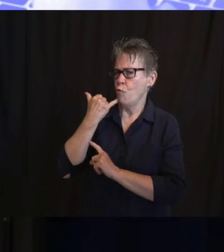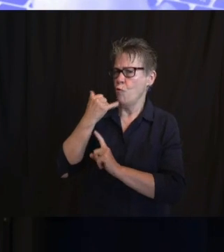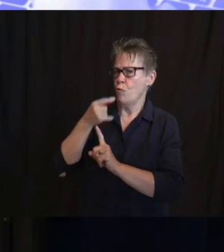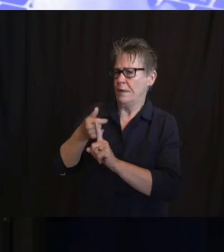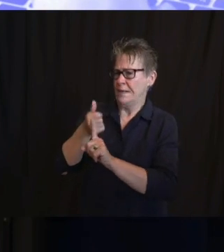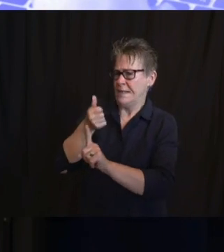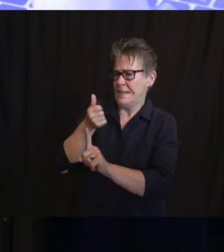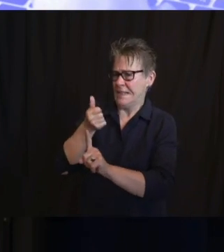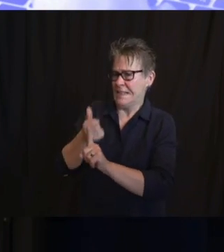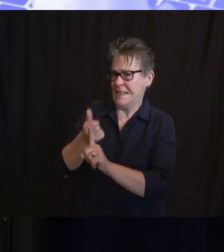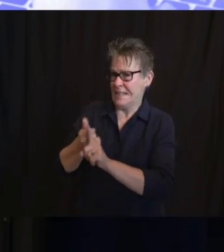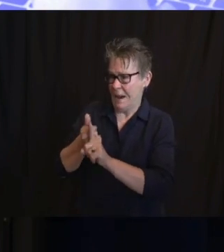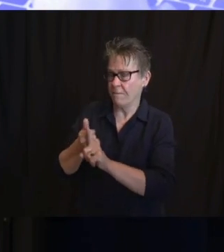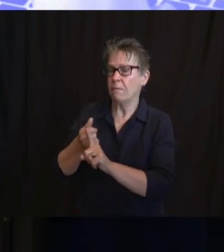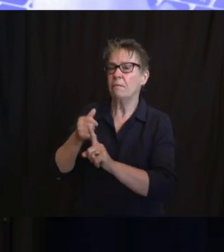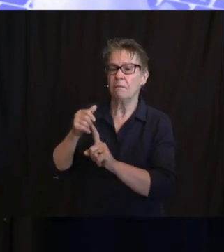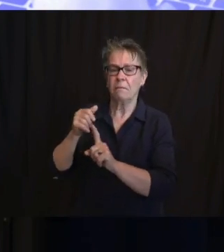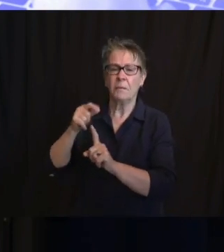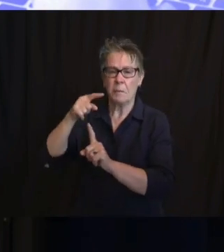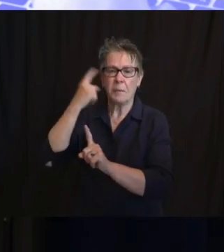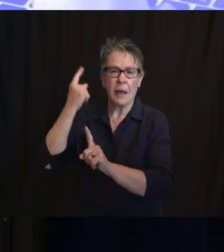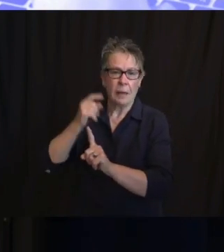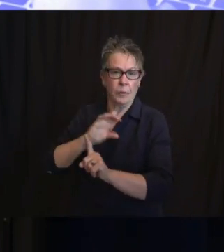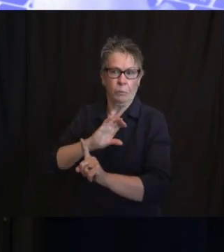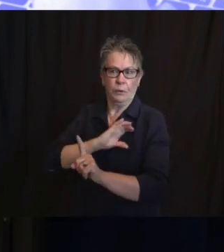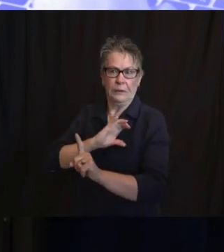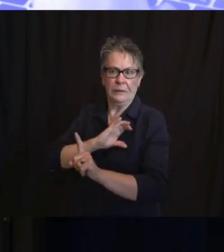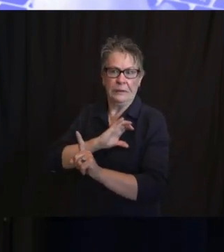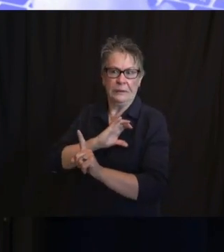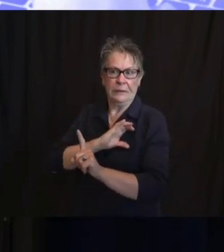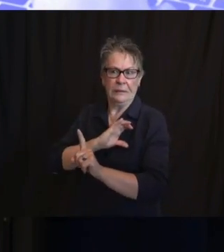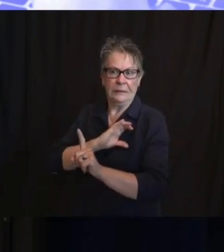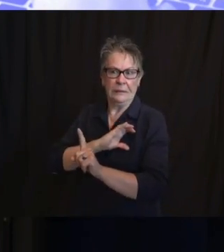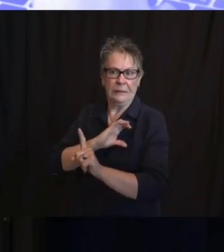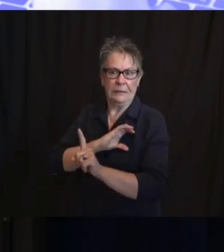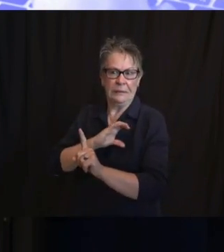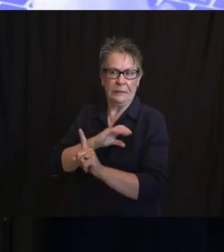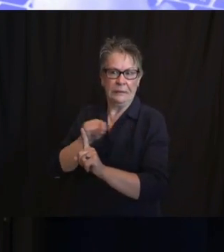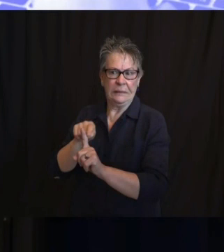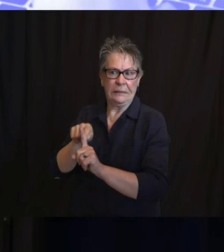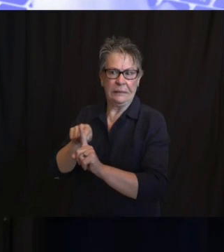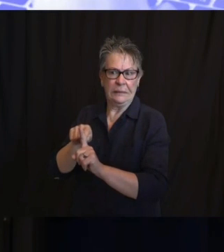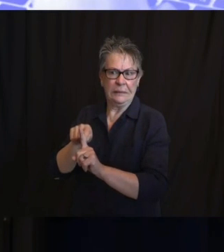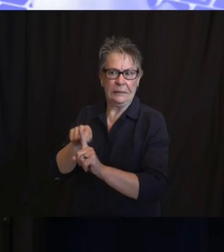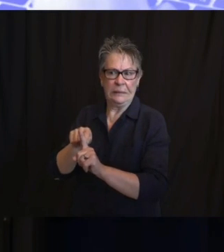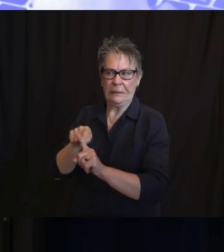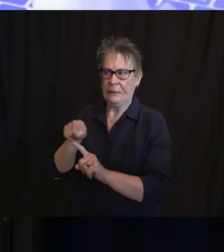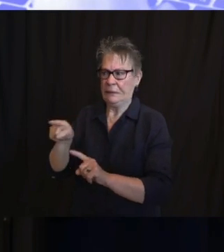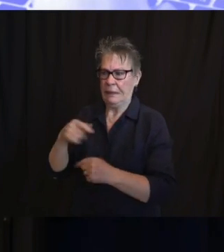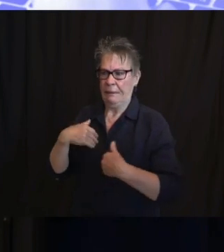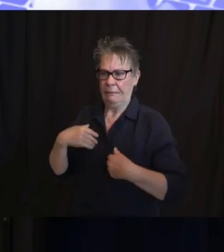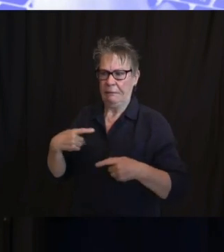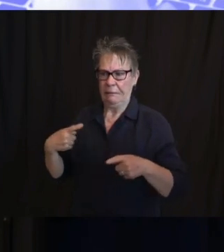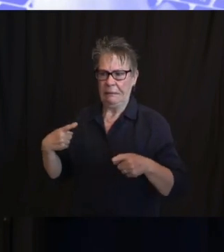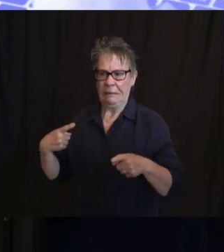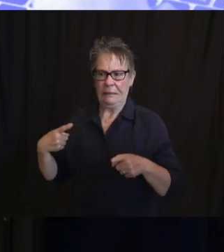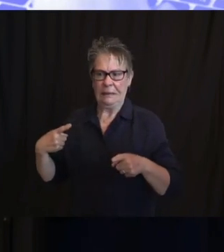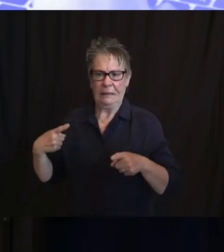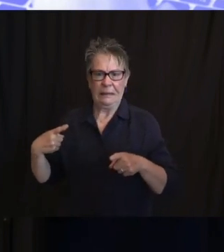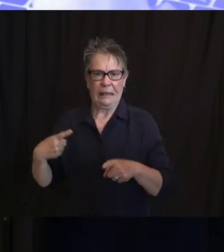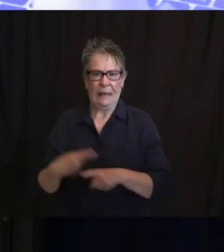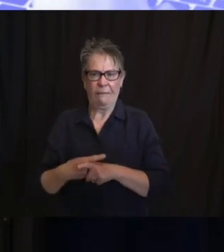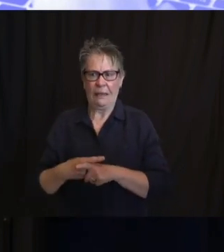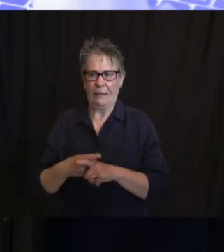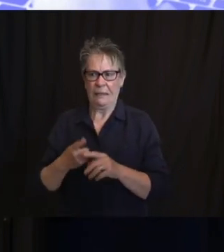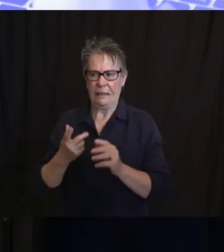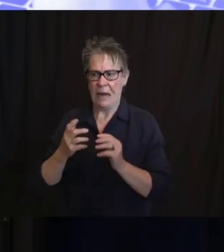enforcement was a perspective that I hadn't really been in tune to. And how does he explain to his wife and his teenage